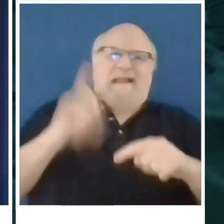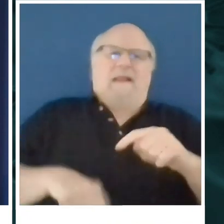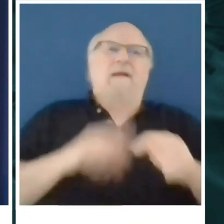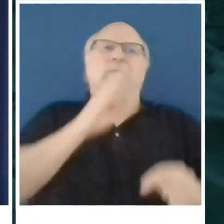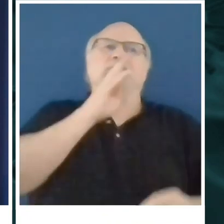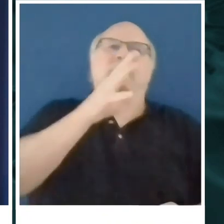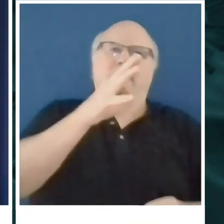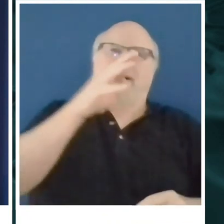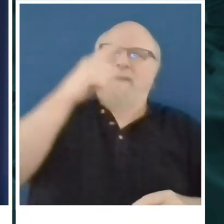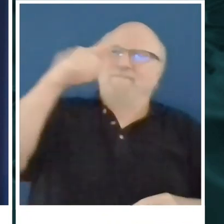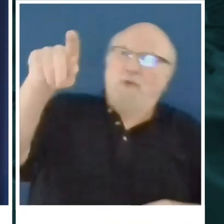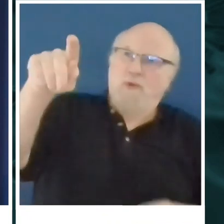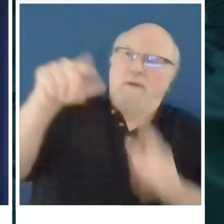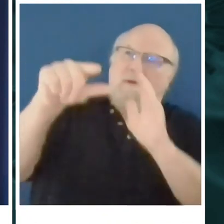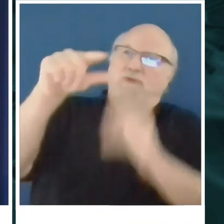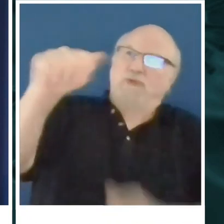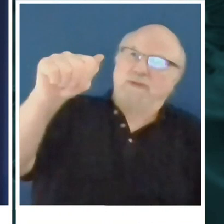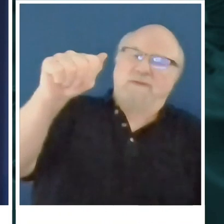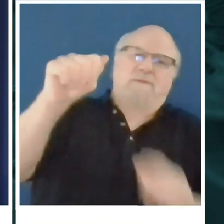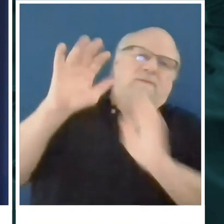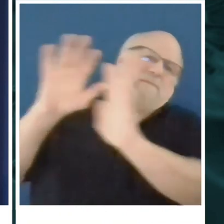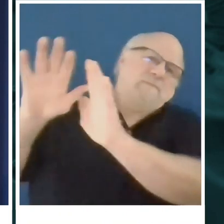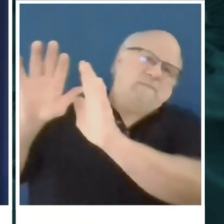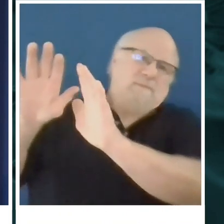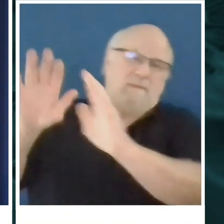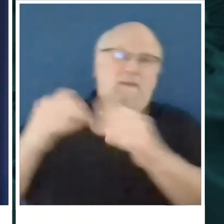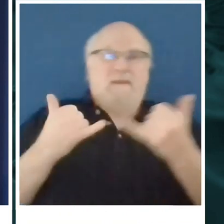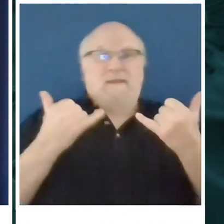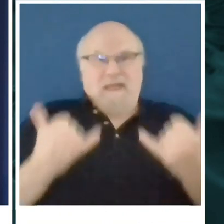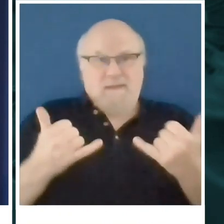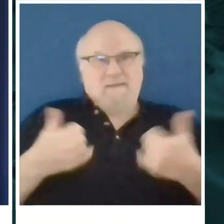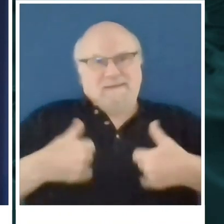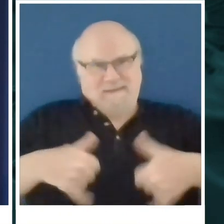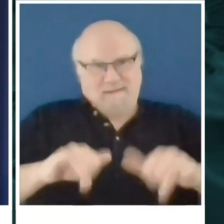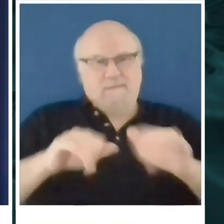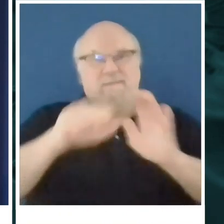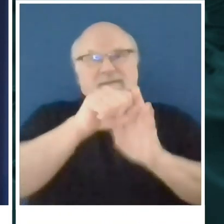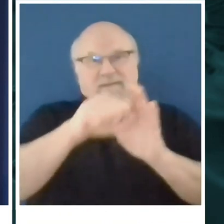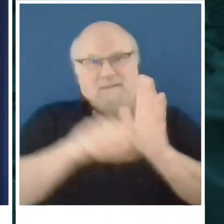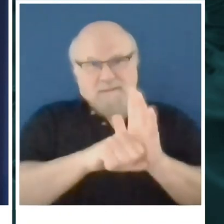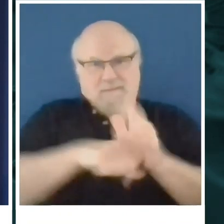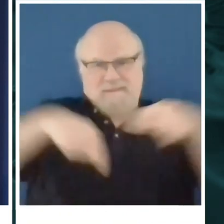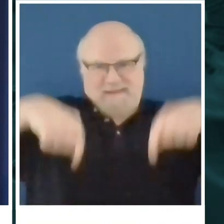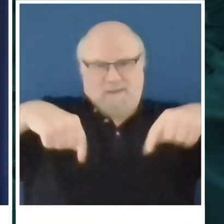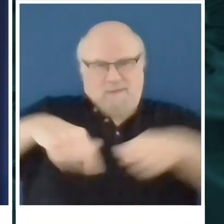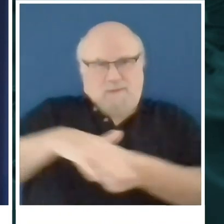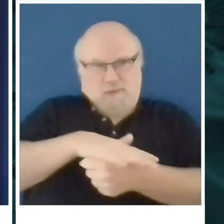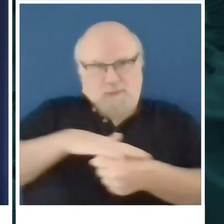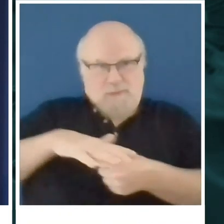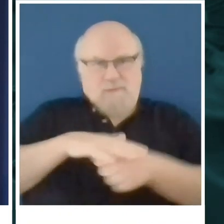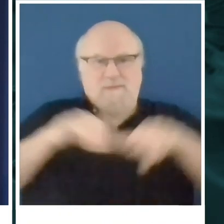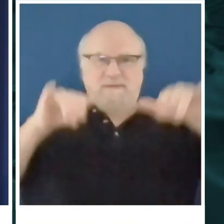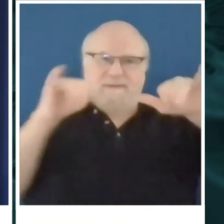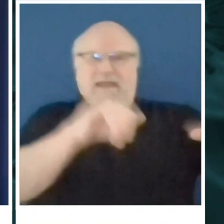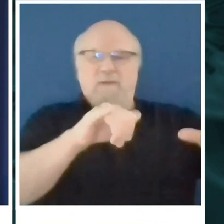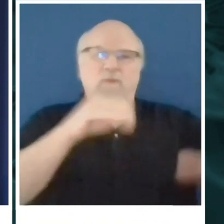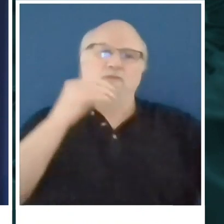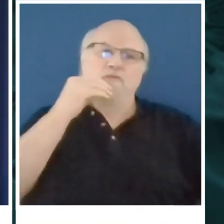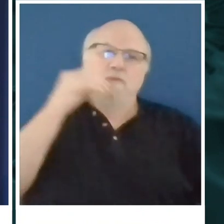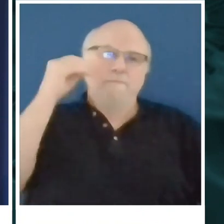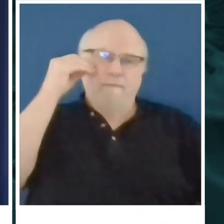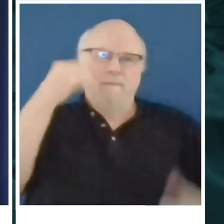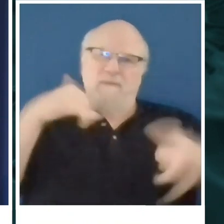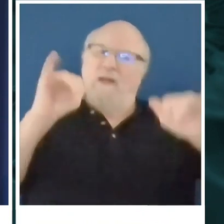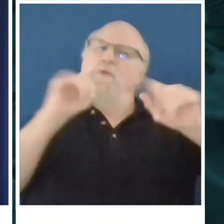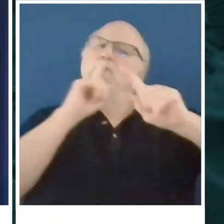speak to is that we're under a safer-at-home order that's statewide right now. I know the governor wants to get us back to where we can open responsibly.